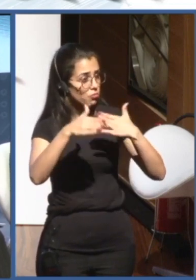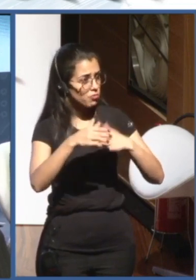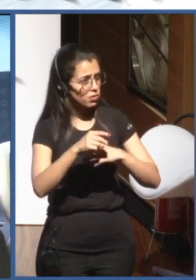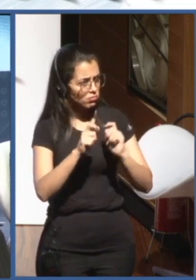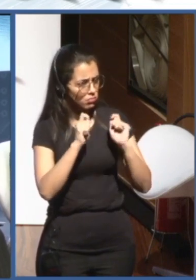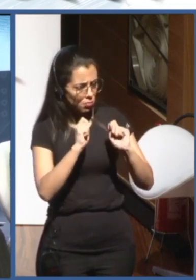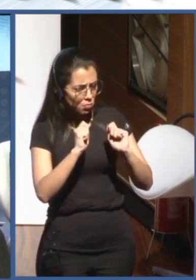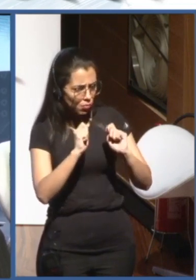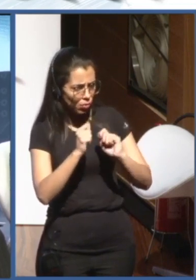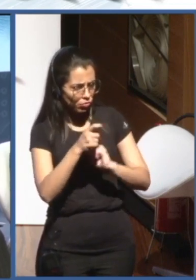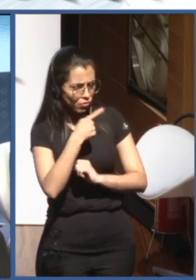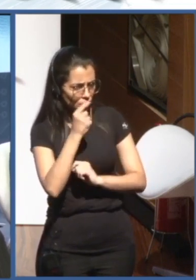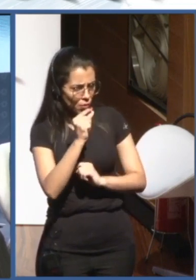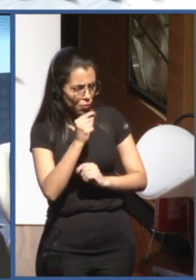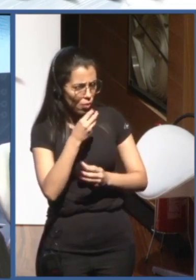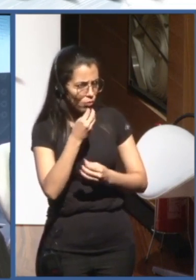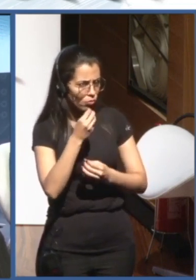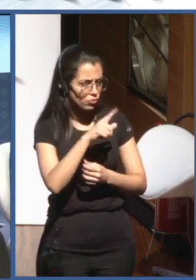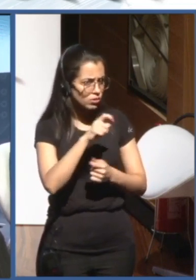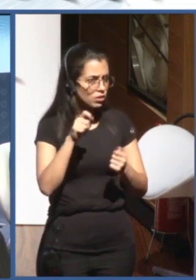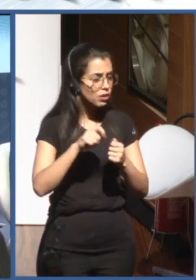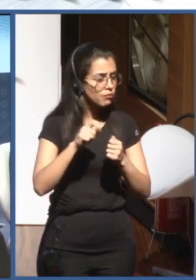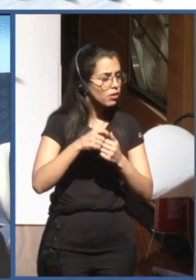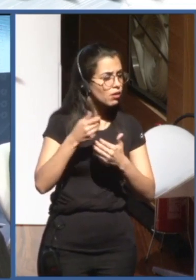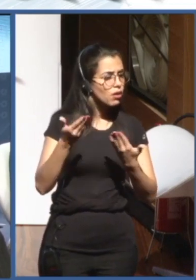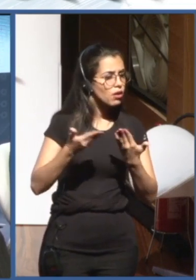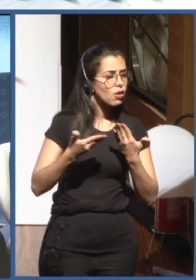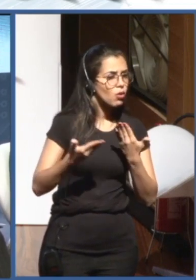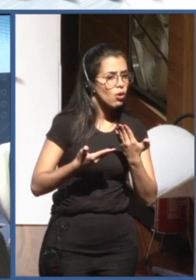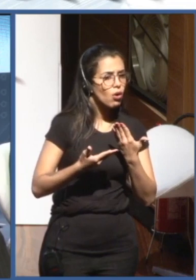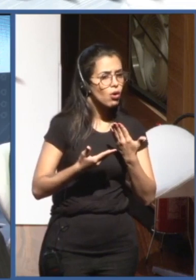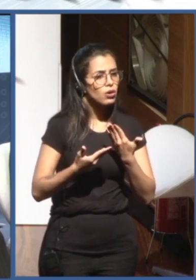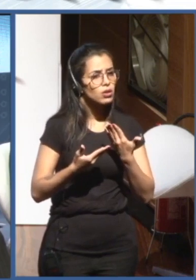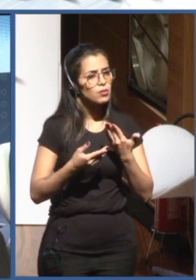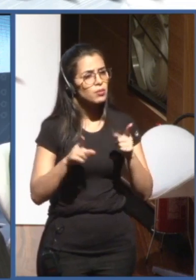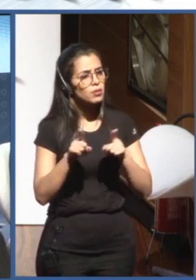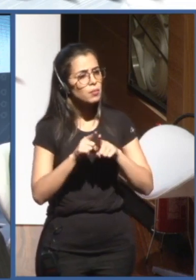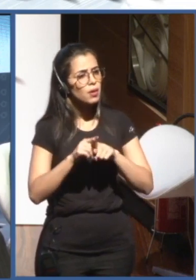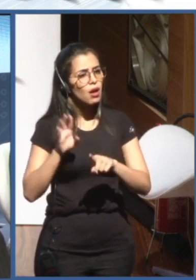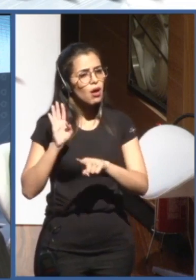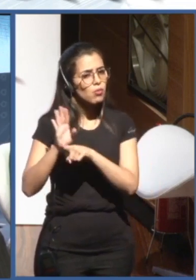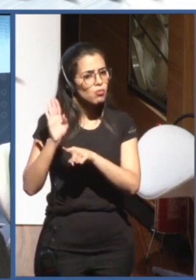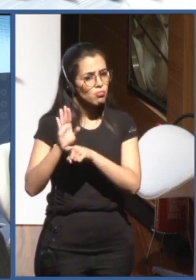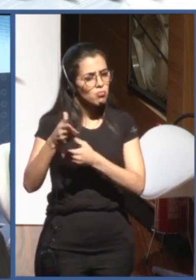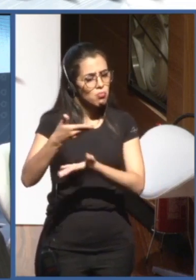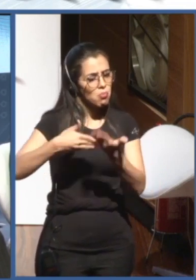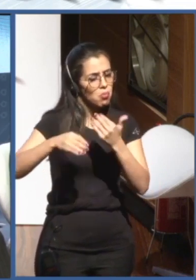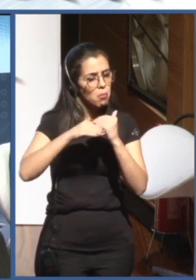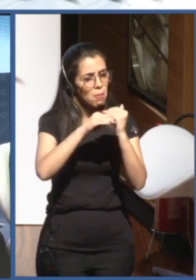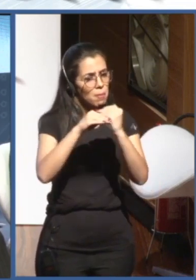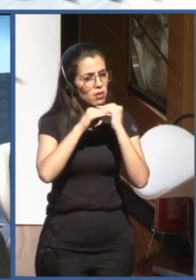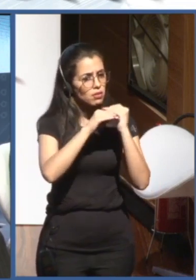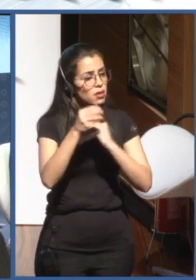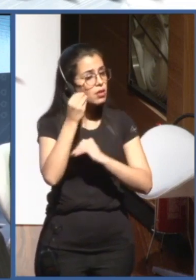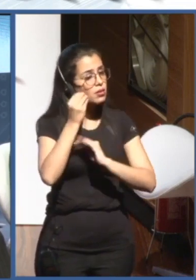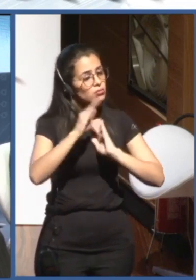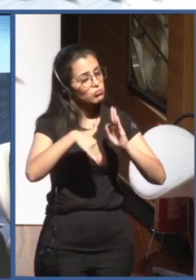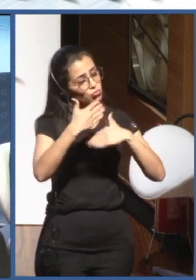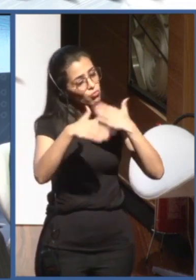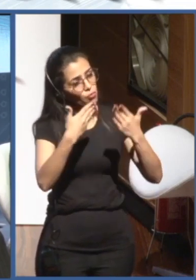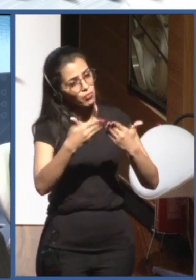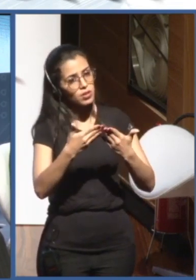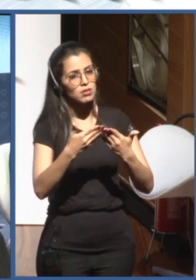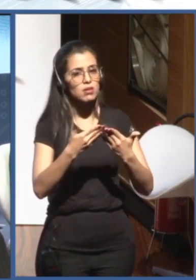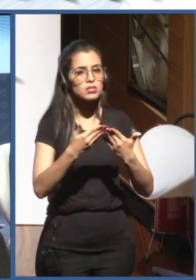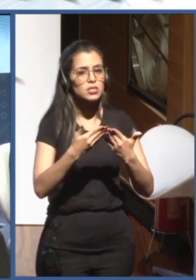and how also the cooperation on those standards can be also involved with the civic debate, for example, within the OECD